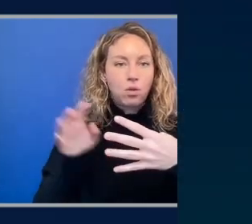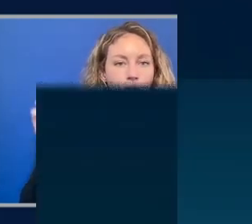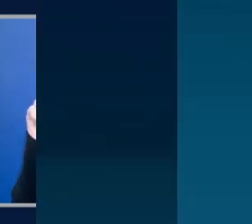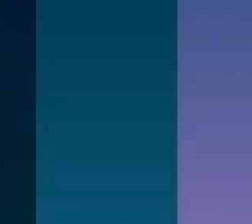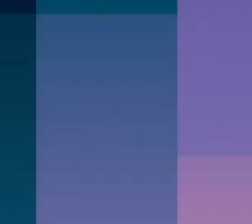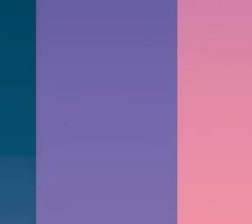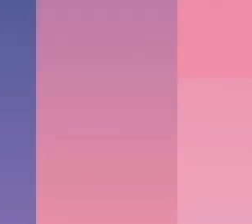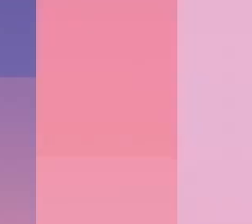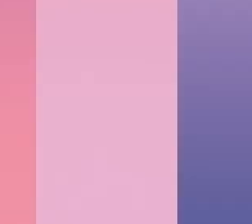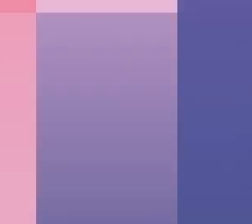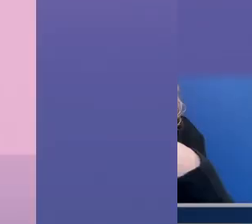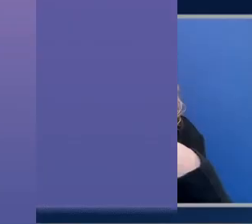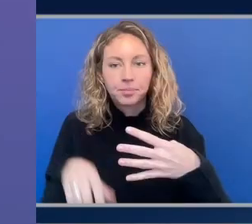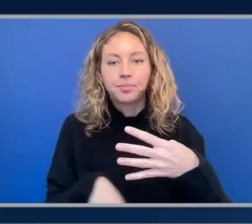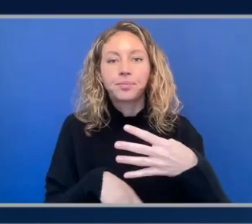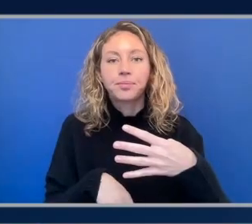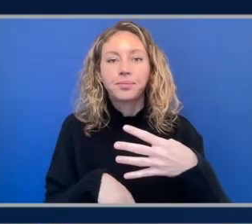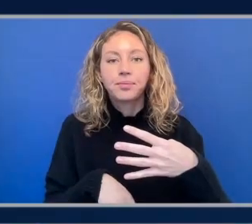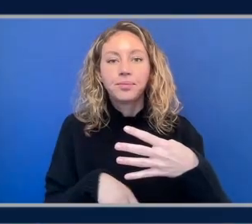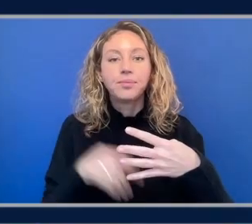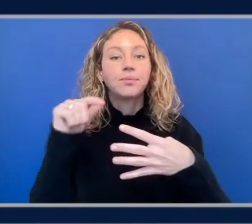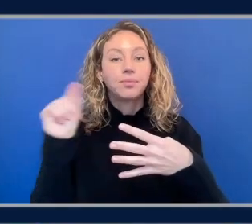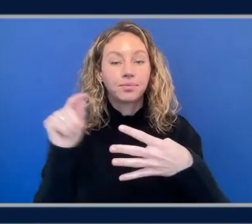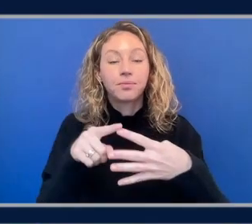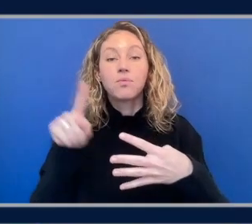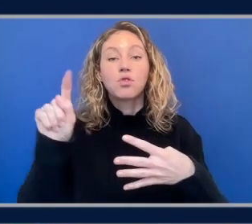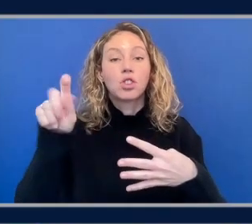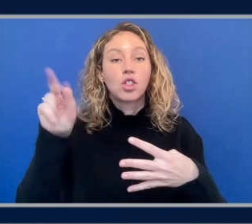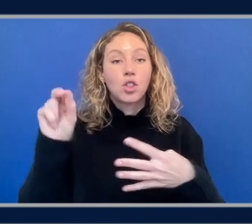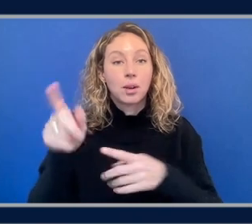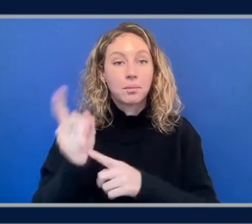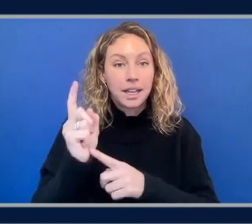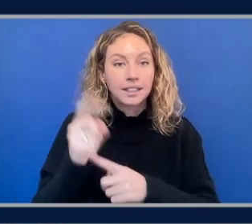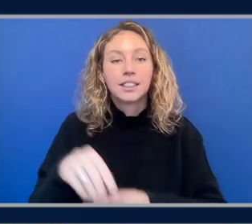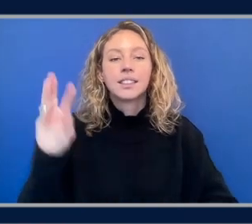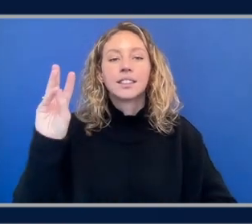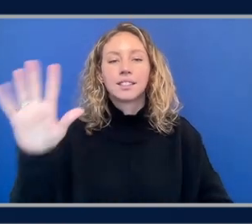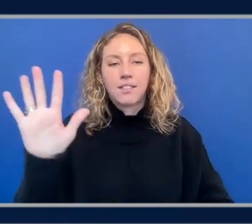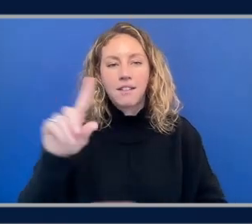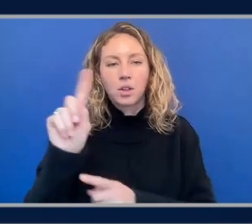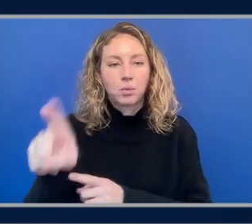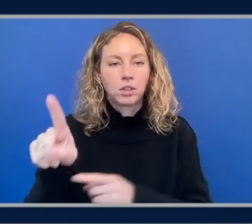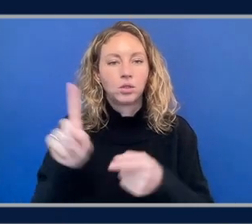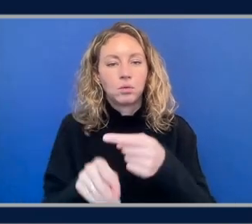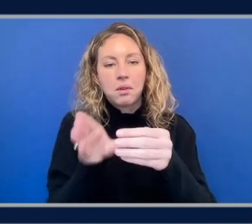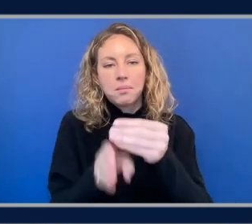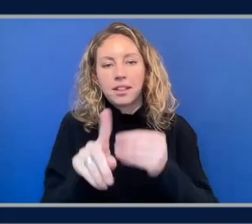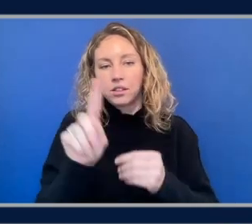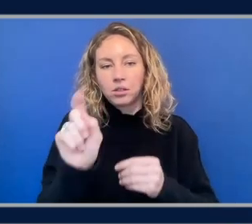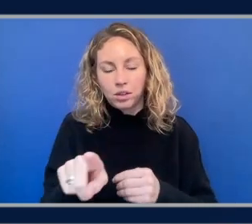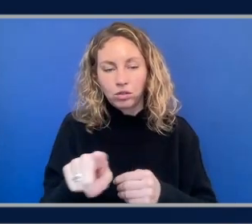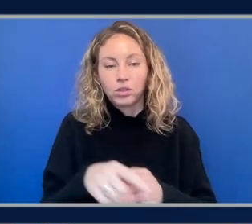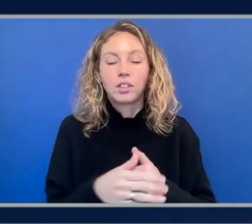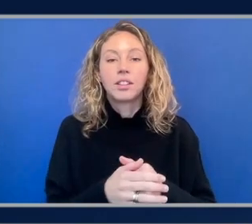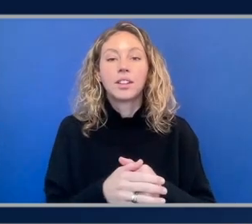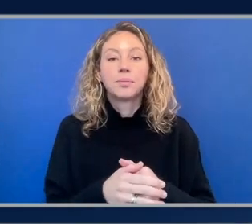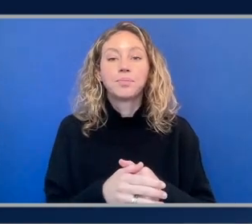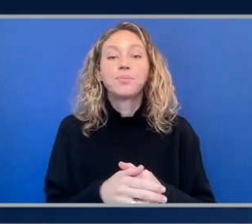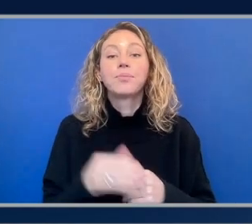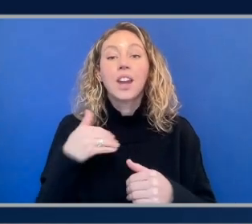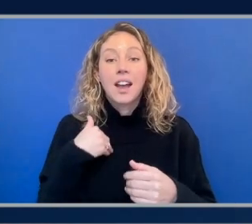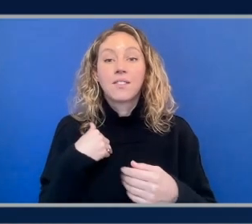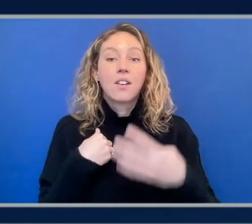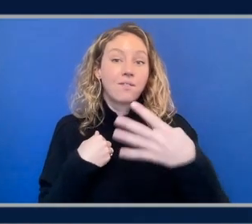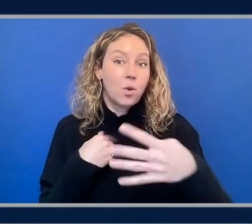get this exam done. 130 minutes, 65 questions to complete the exam. And there are four